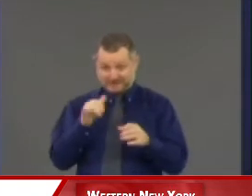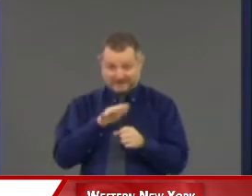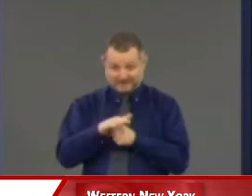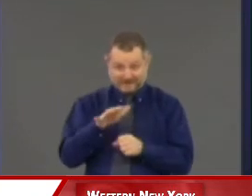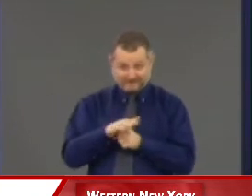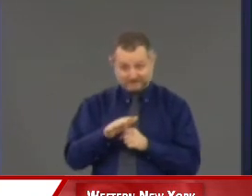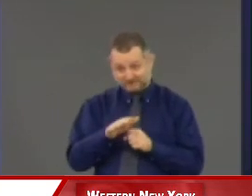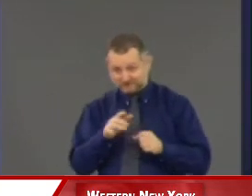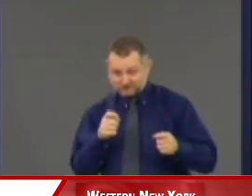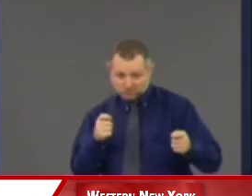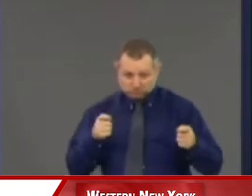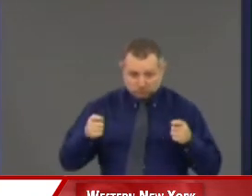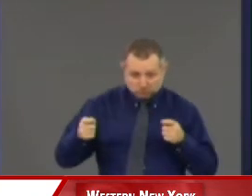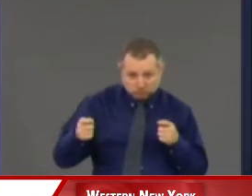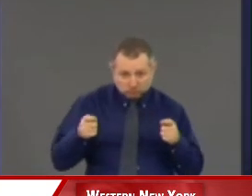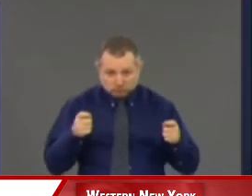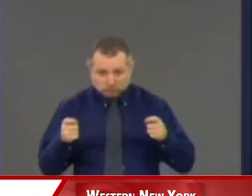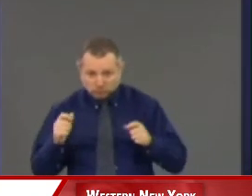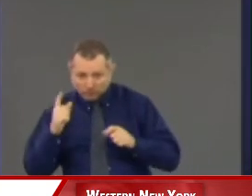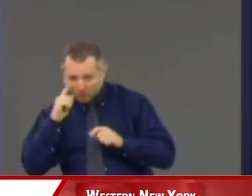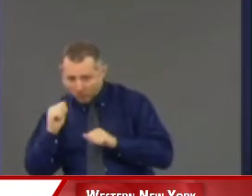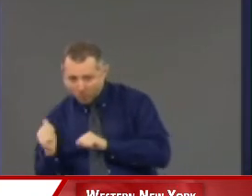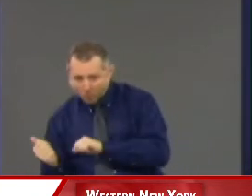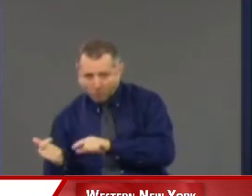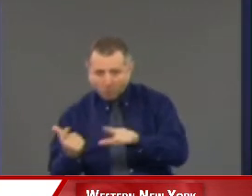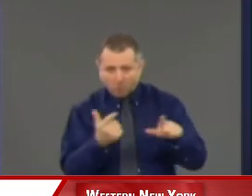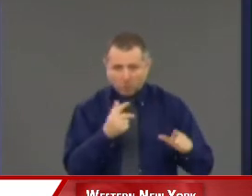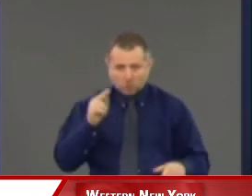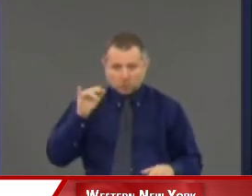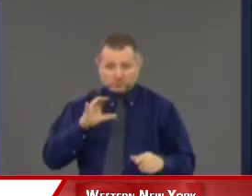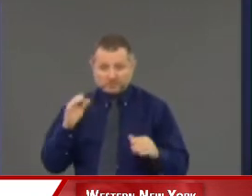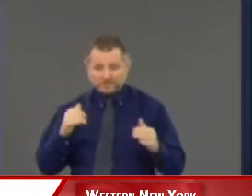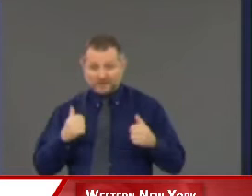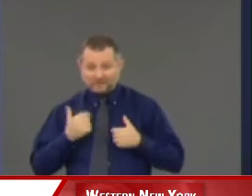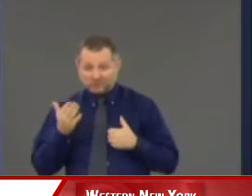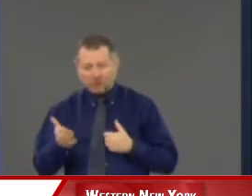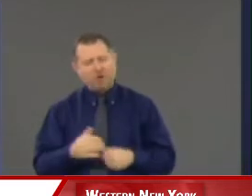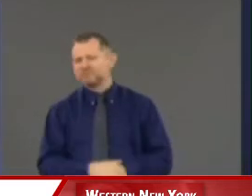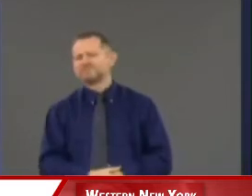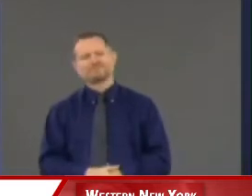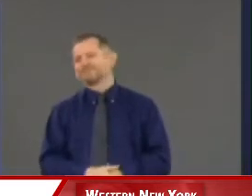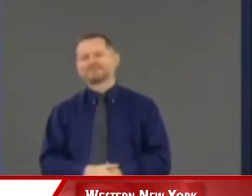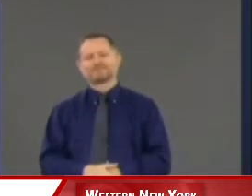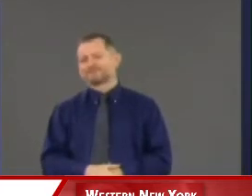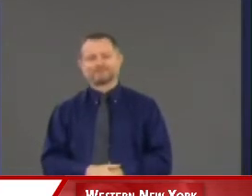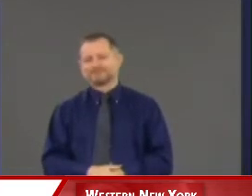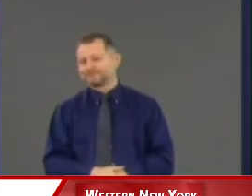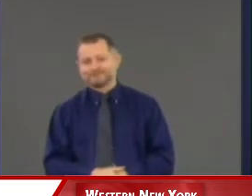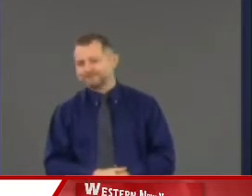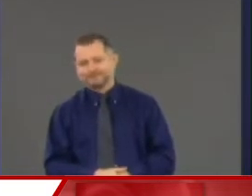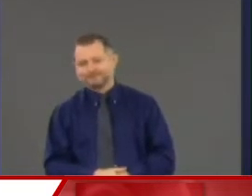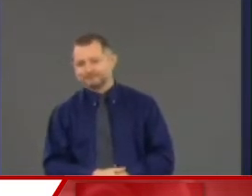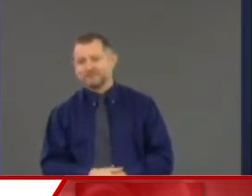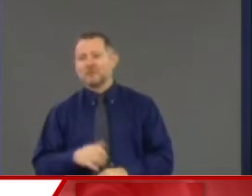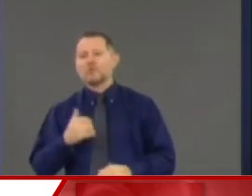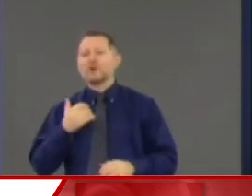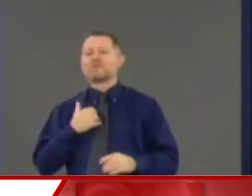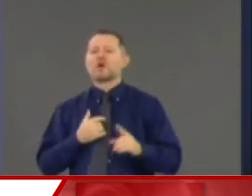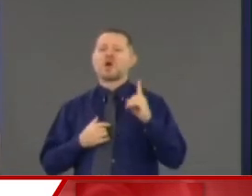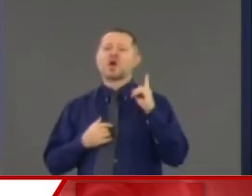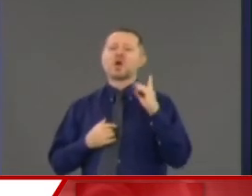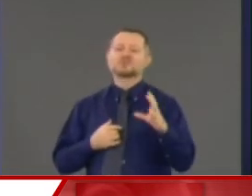manage a health problem in the city. There are 100 hospitals